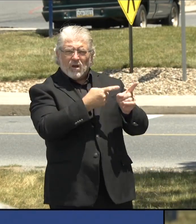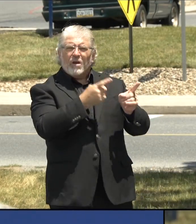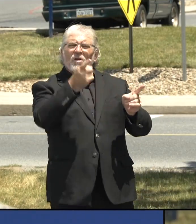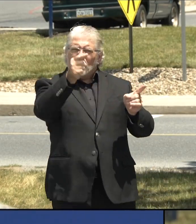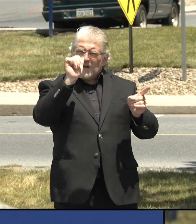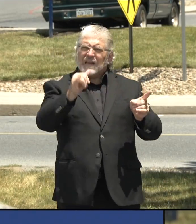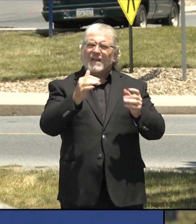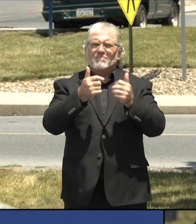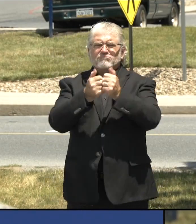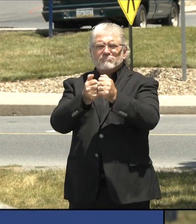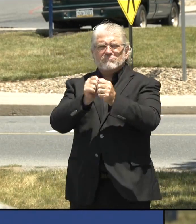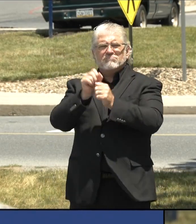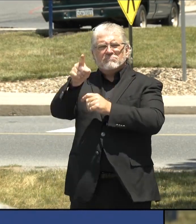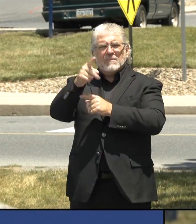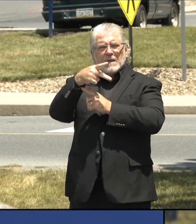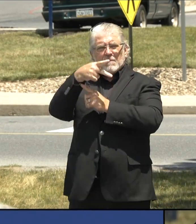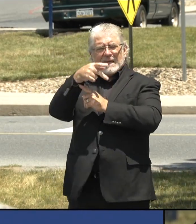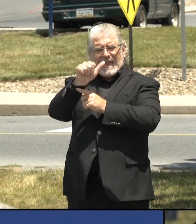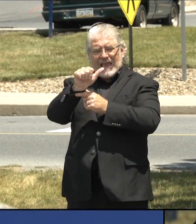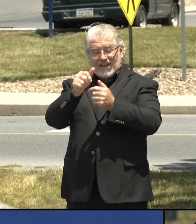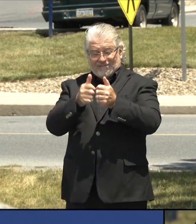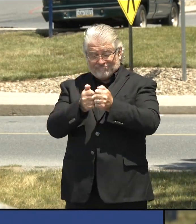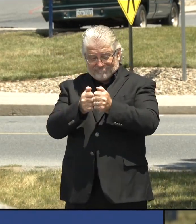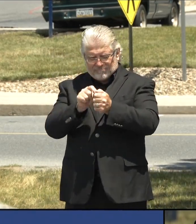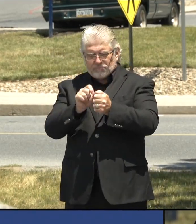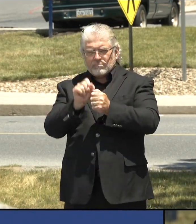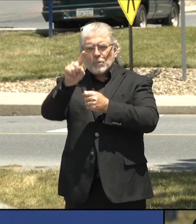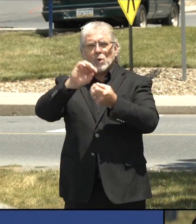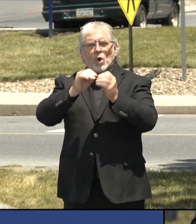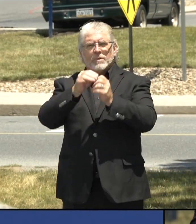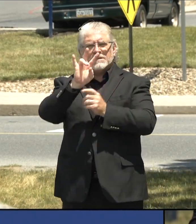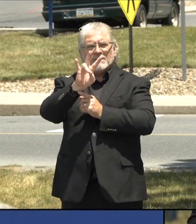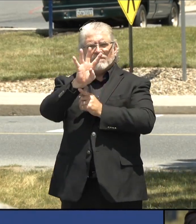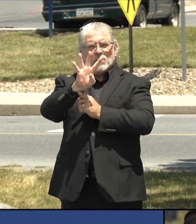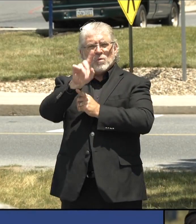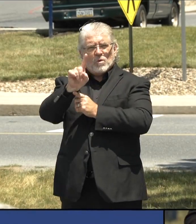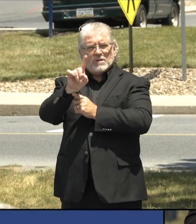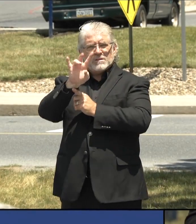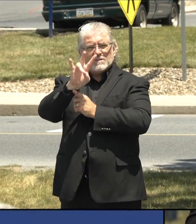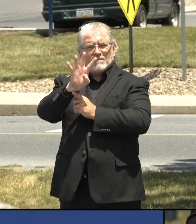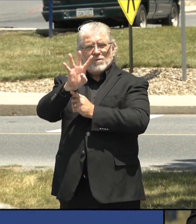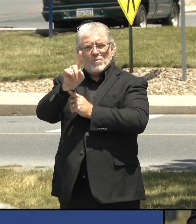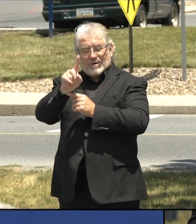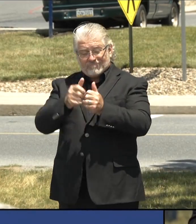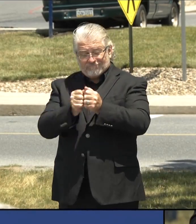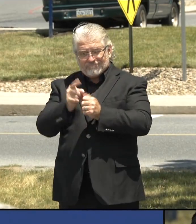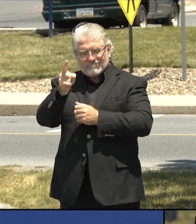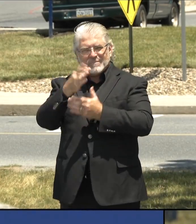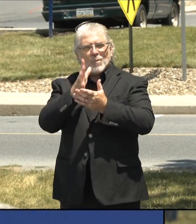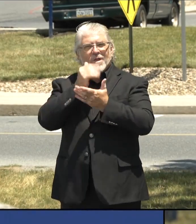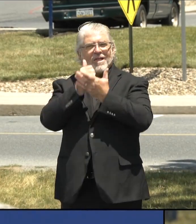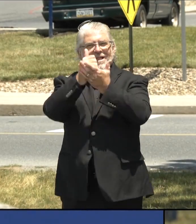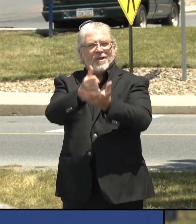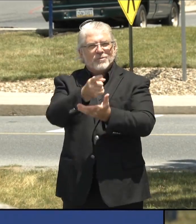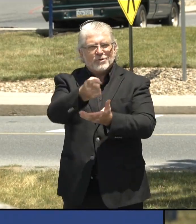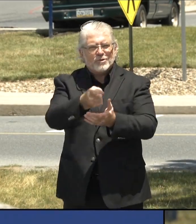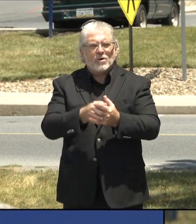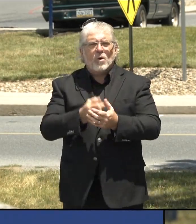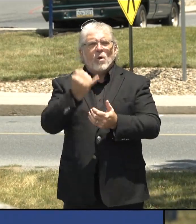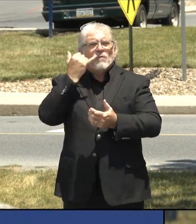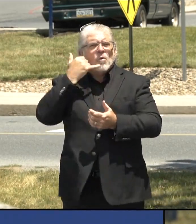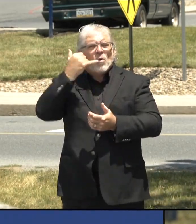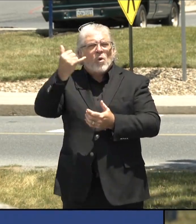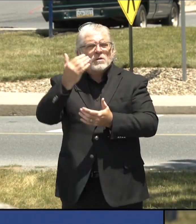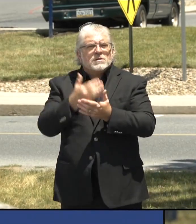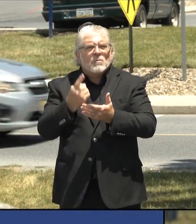texting PA to 741741. Or please call the statewide support and referral helpline